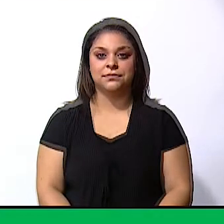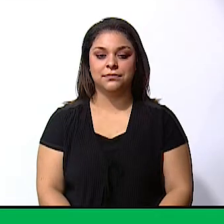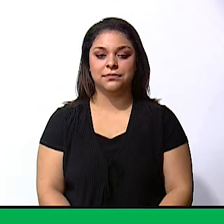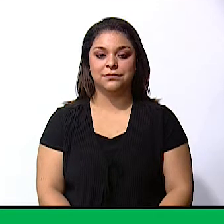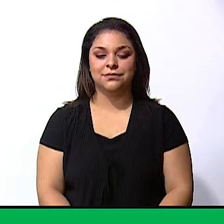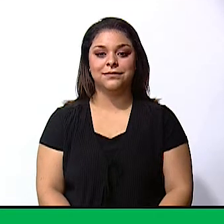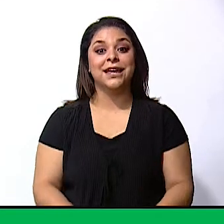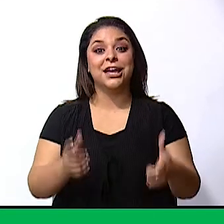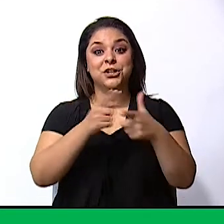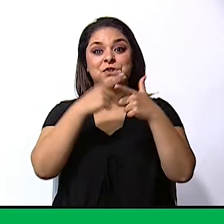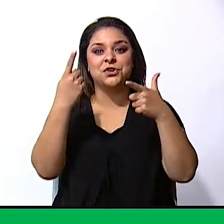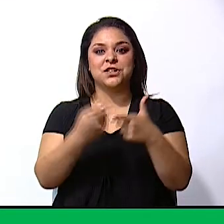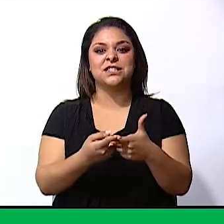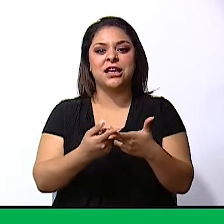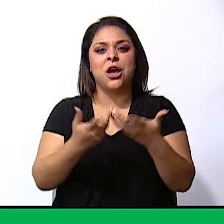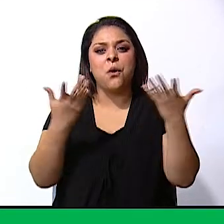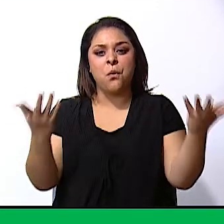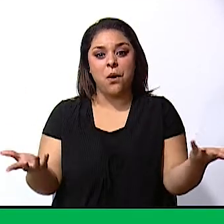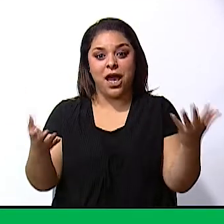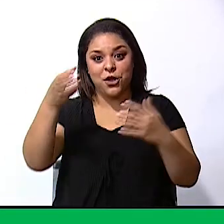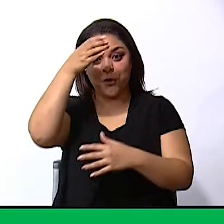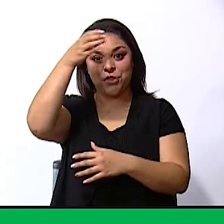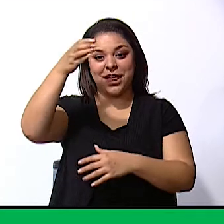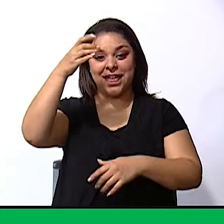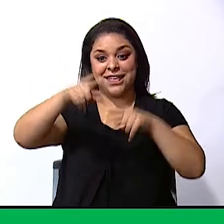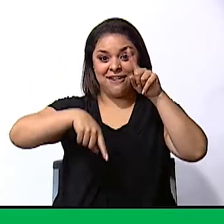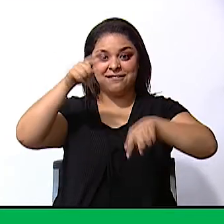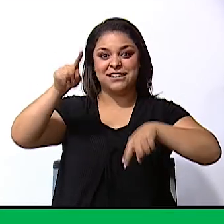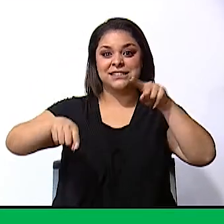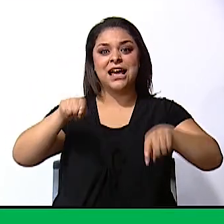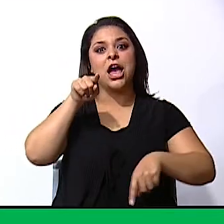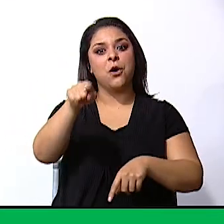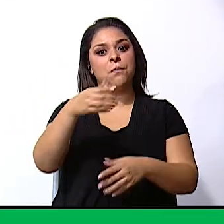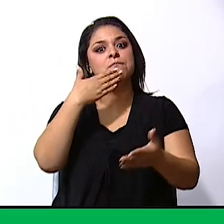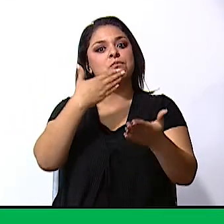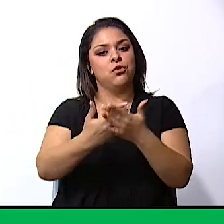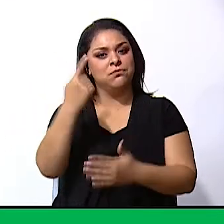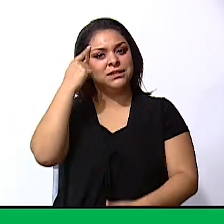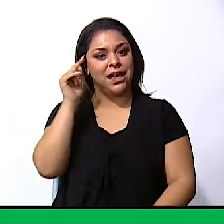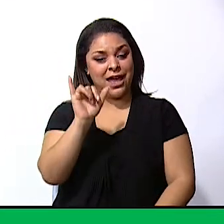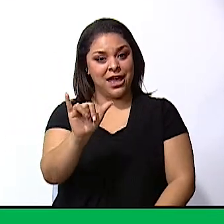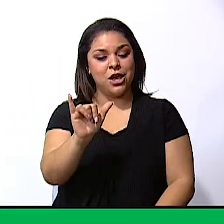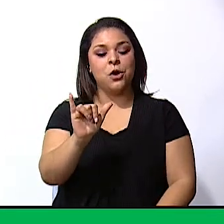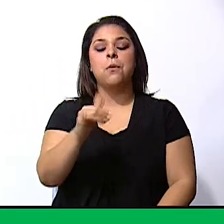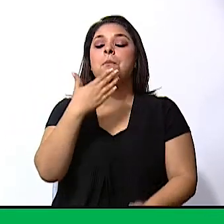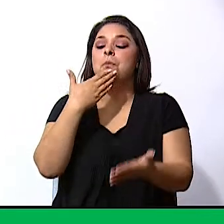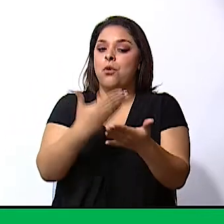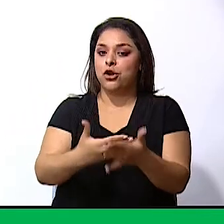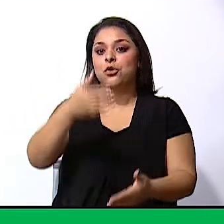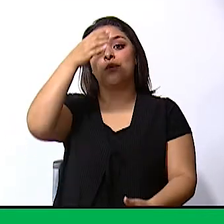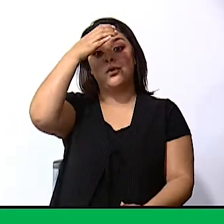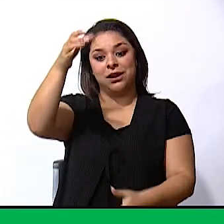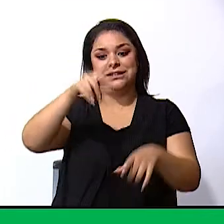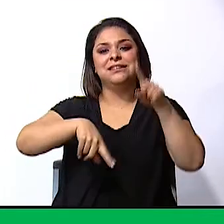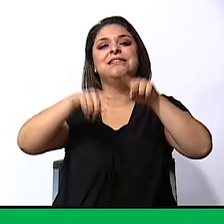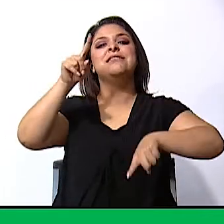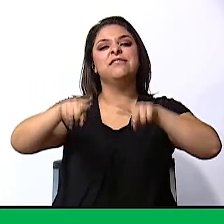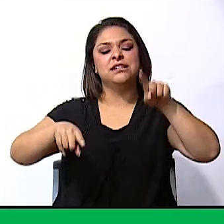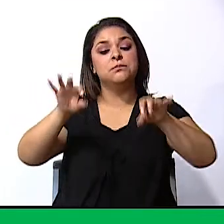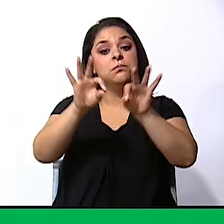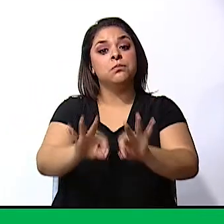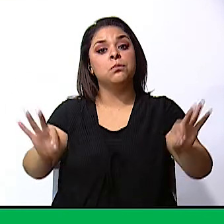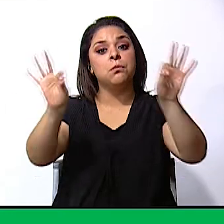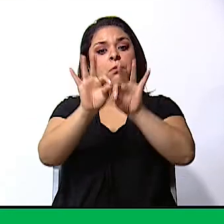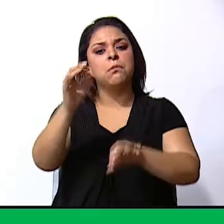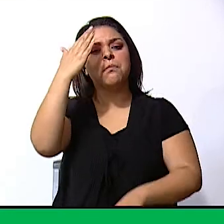so why is cultural diversity a good thing well cultural diversity is important because